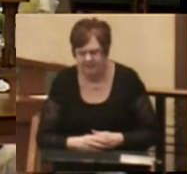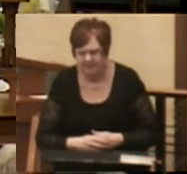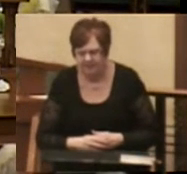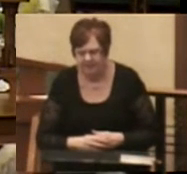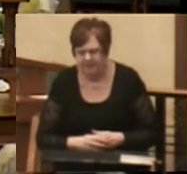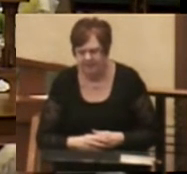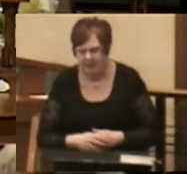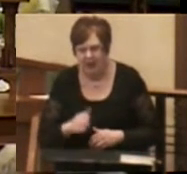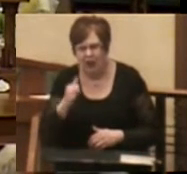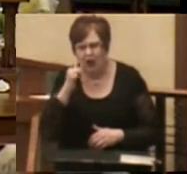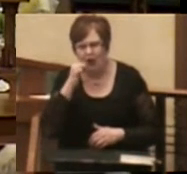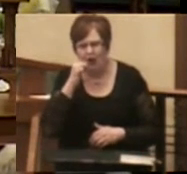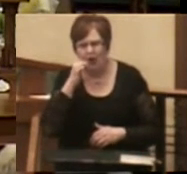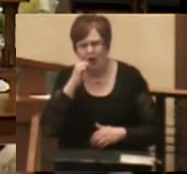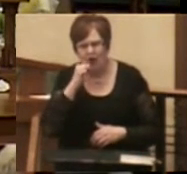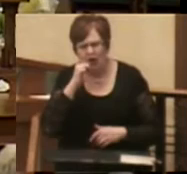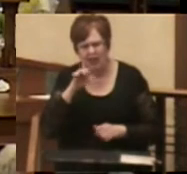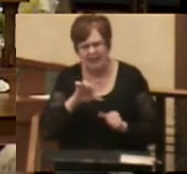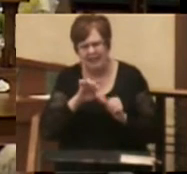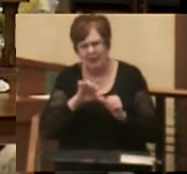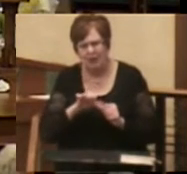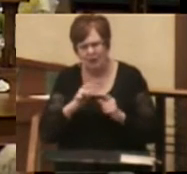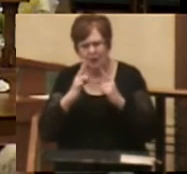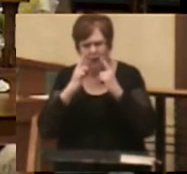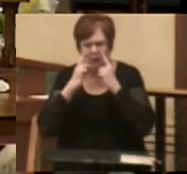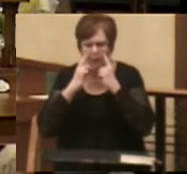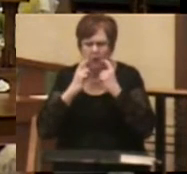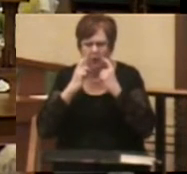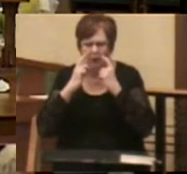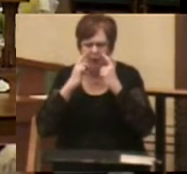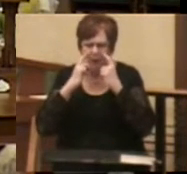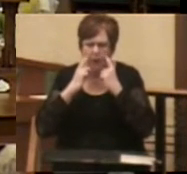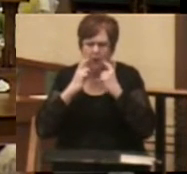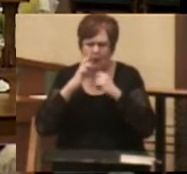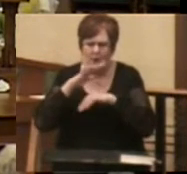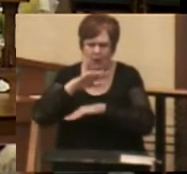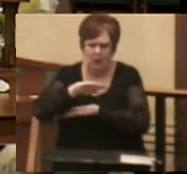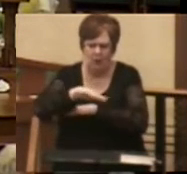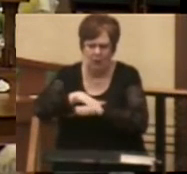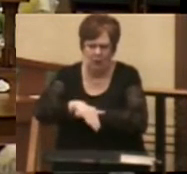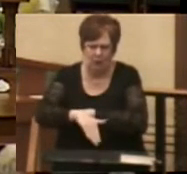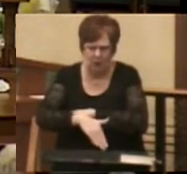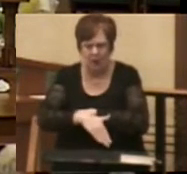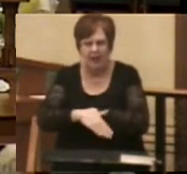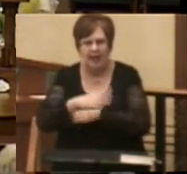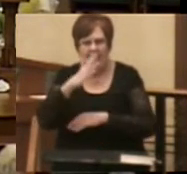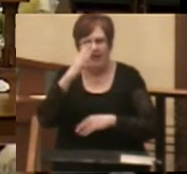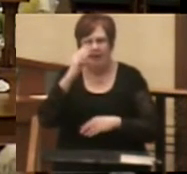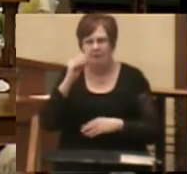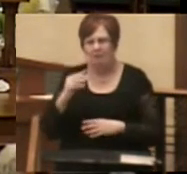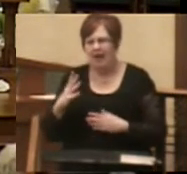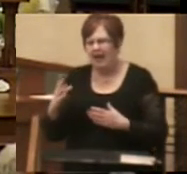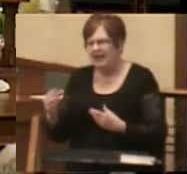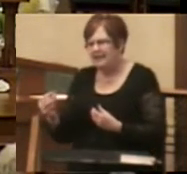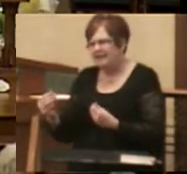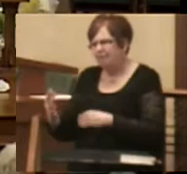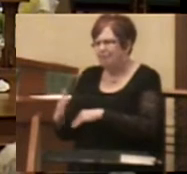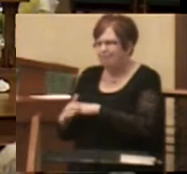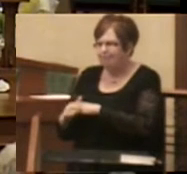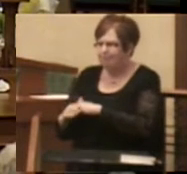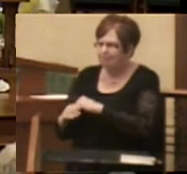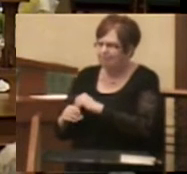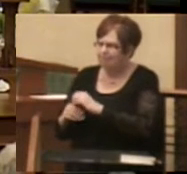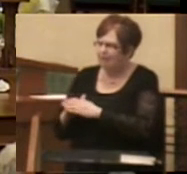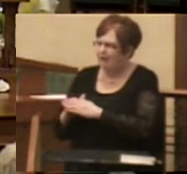girl continued to weep into the wee hours of the night. The man provided what comfort he could,